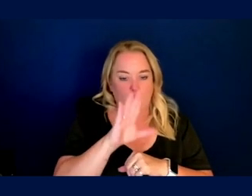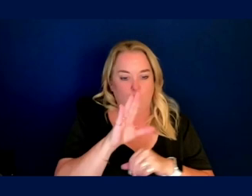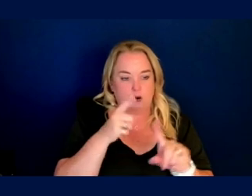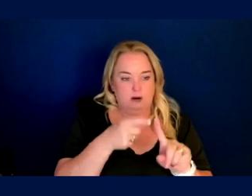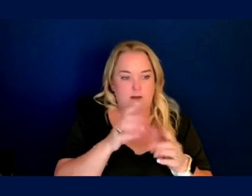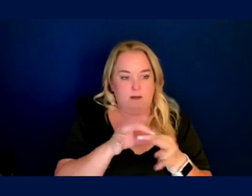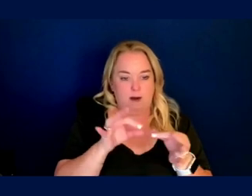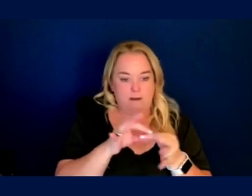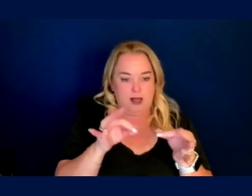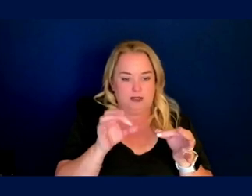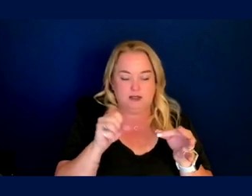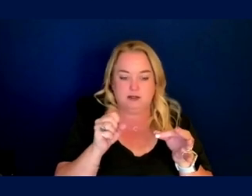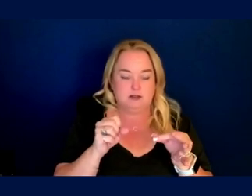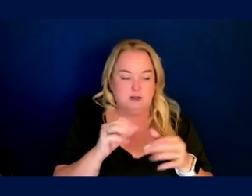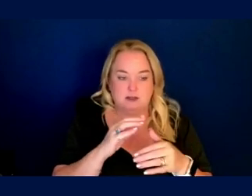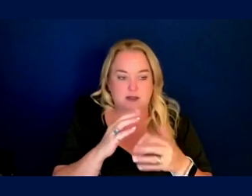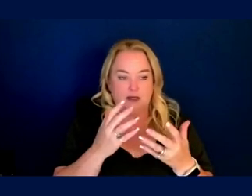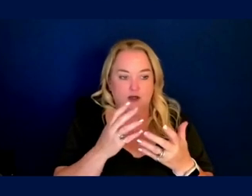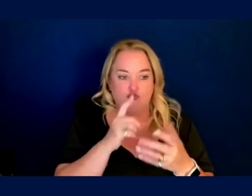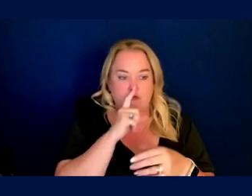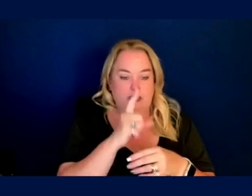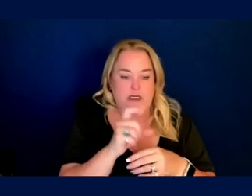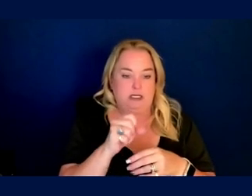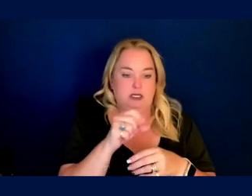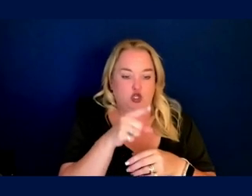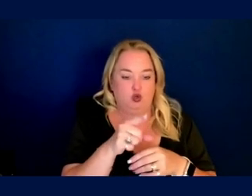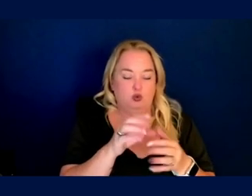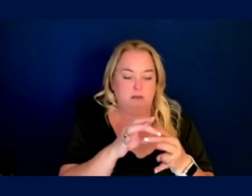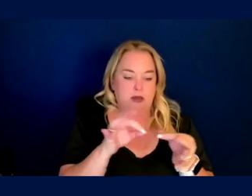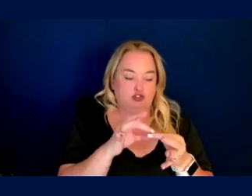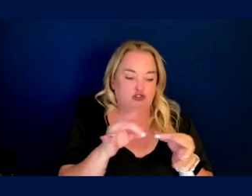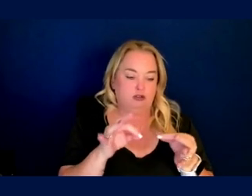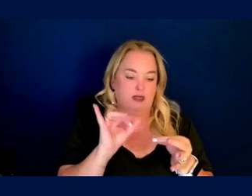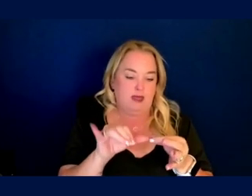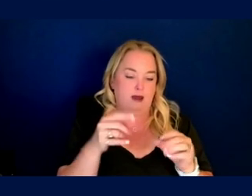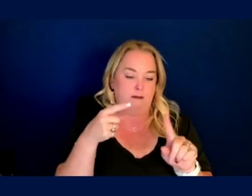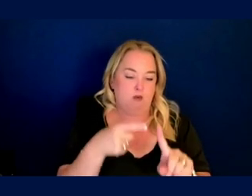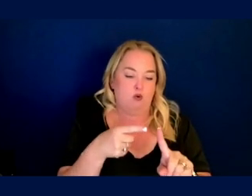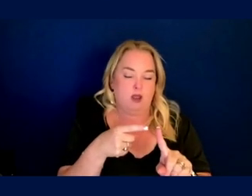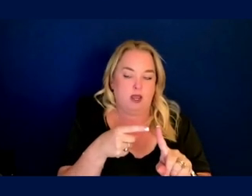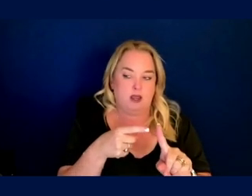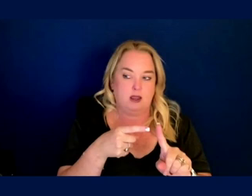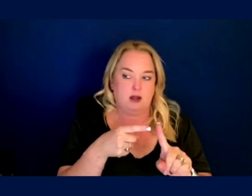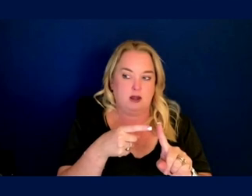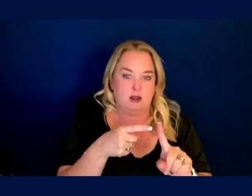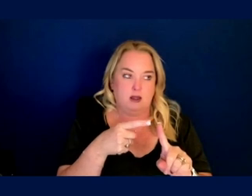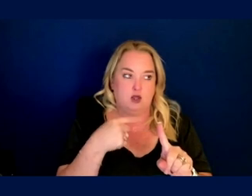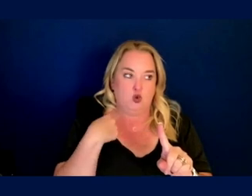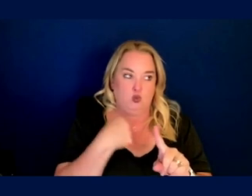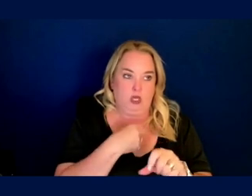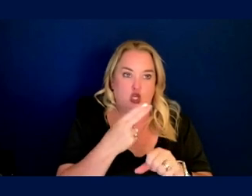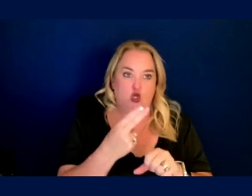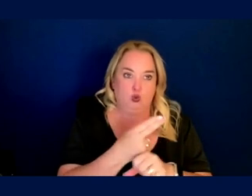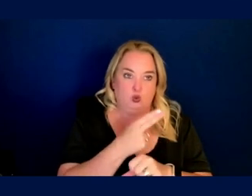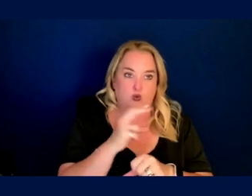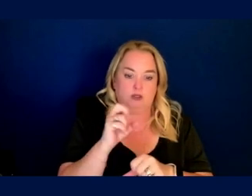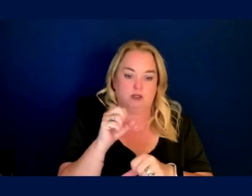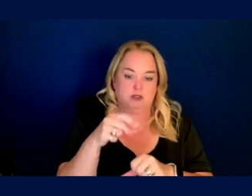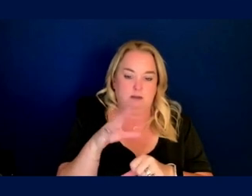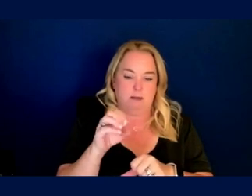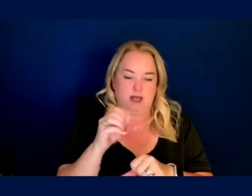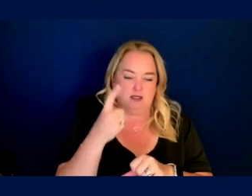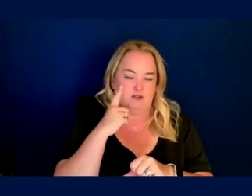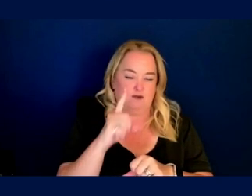love, I love the whole thing, but the point that you started out with, which is that we use space as kind of an excuse,